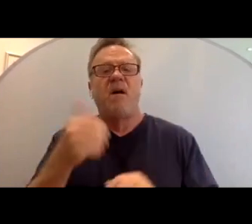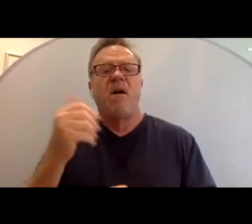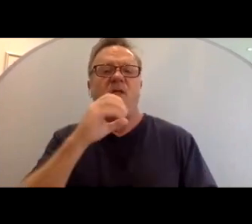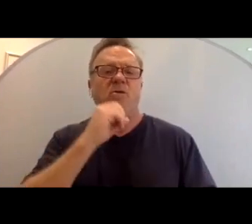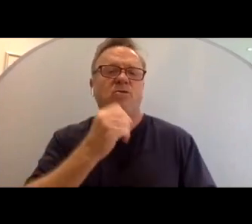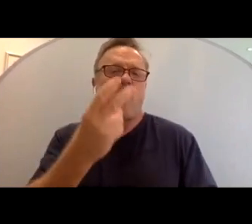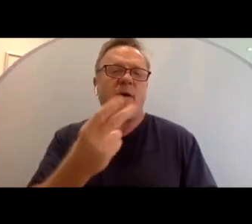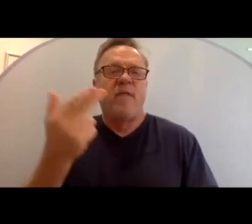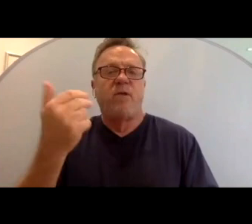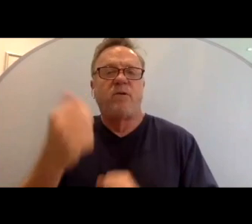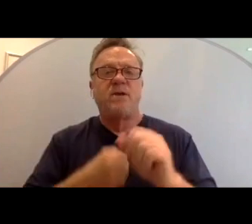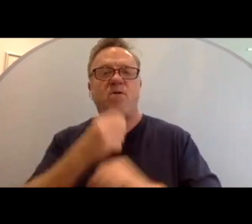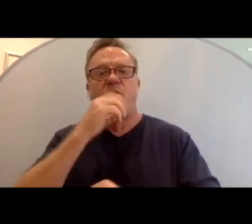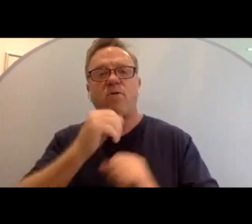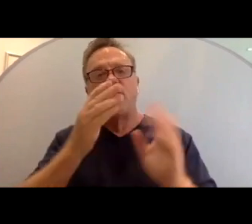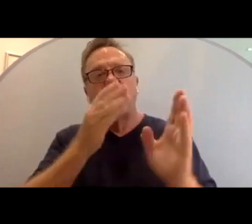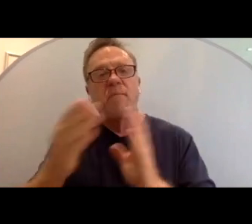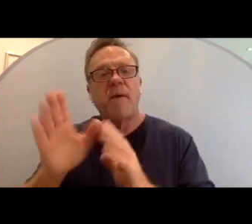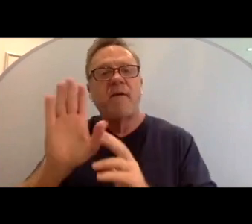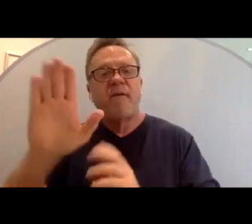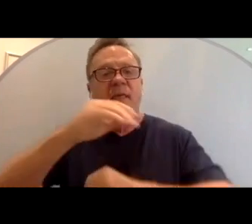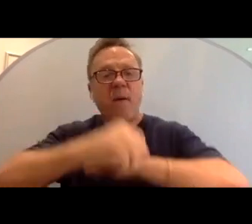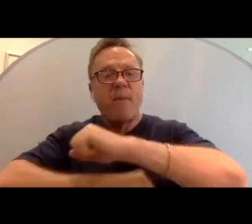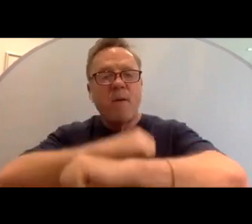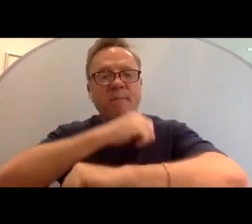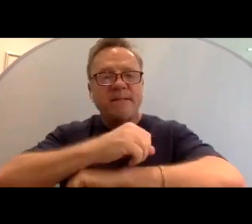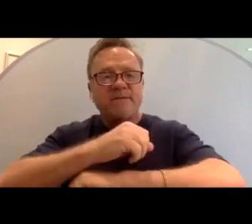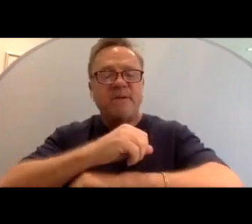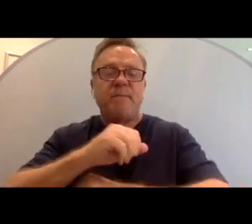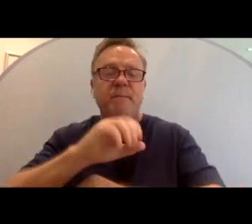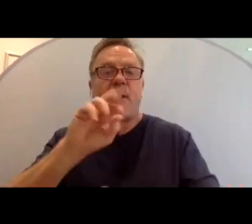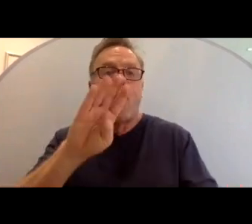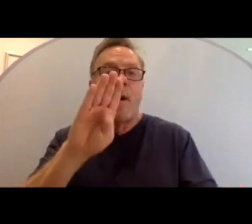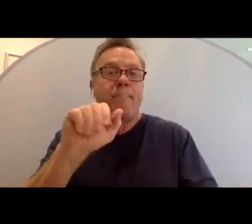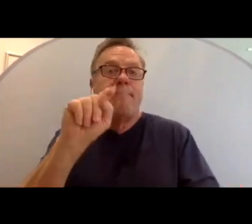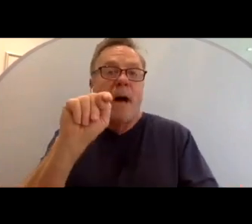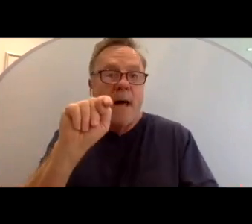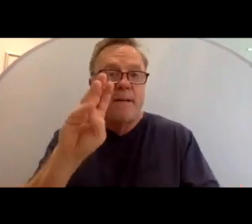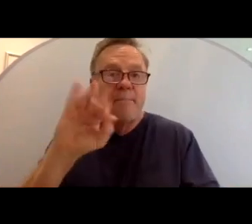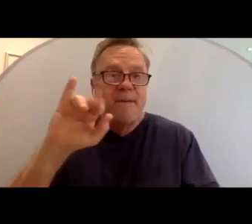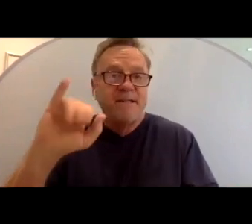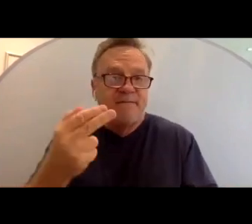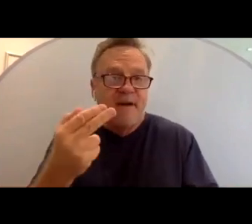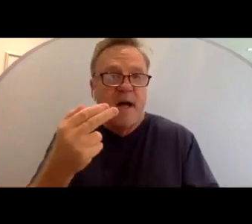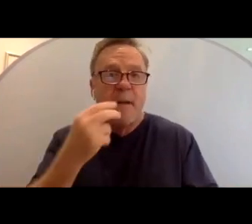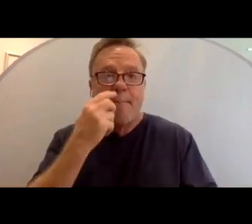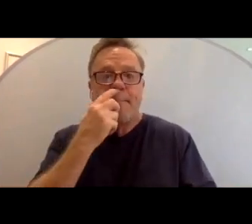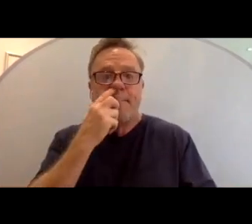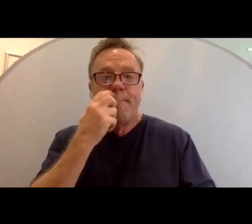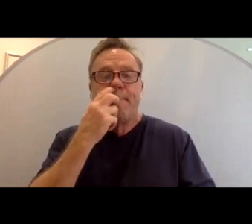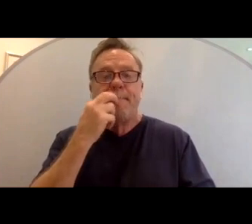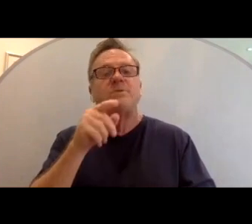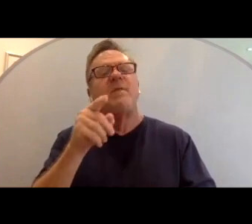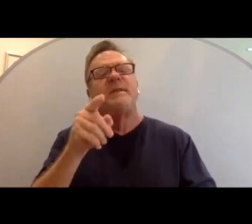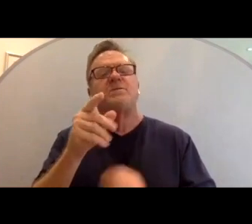-year-olds, to prepare for their bar mitzvah or bat mitzvah, and so this was a way of